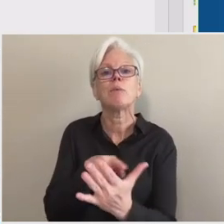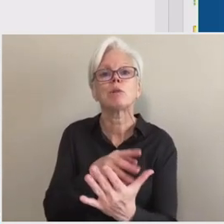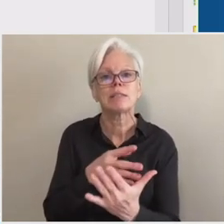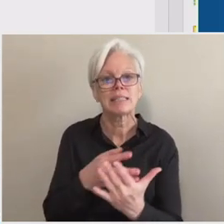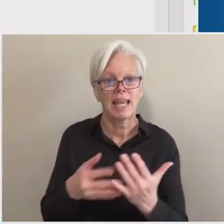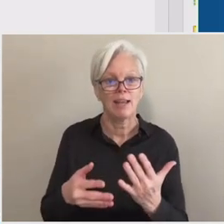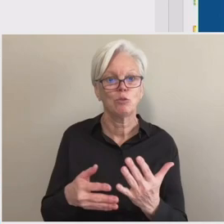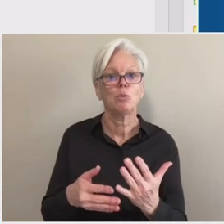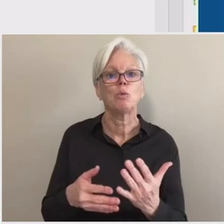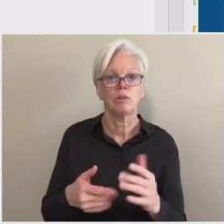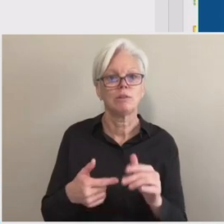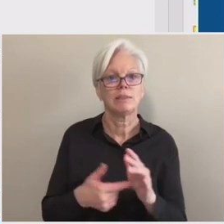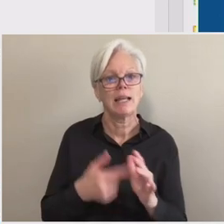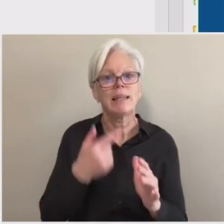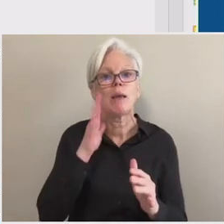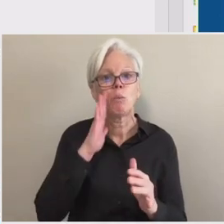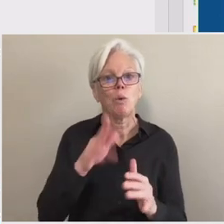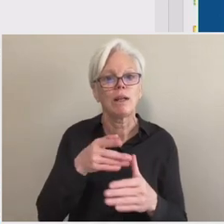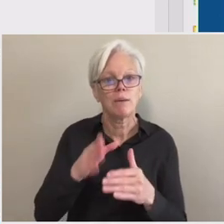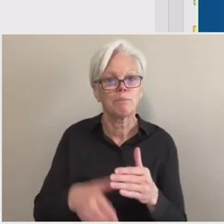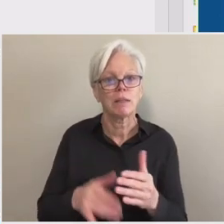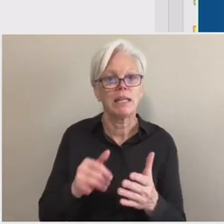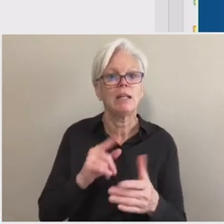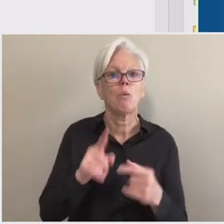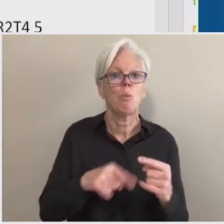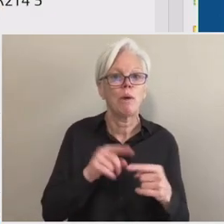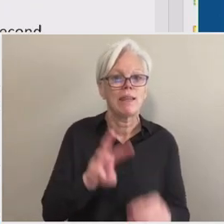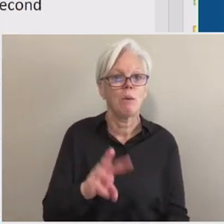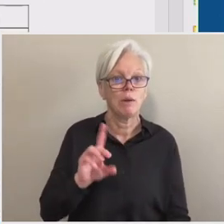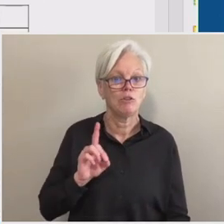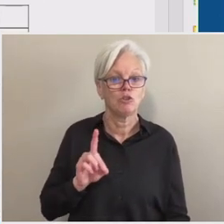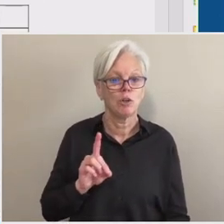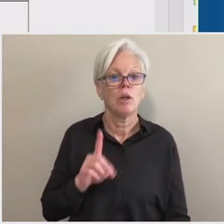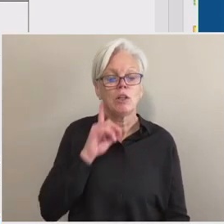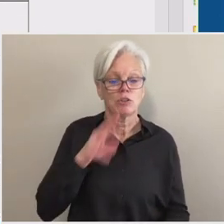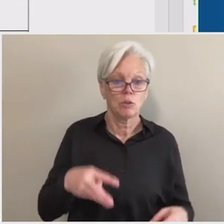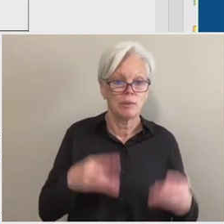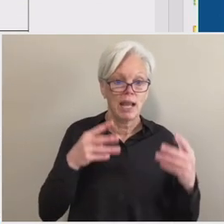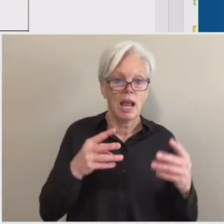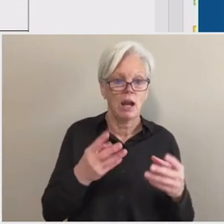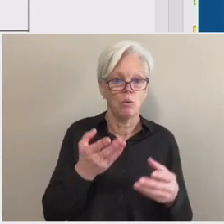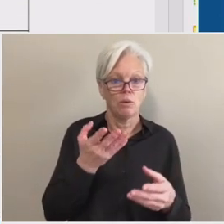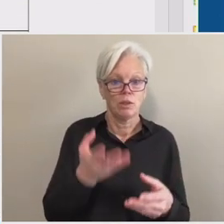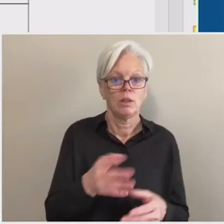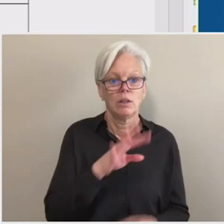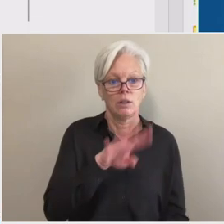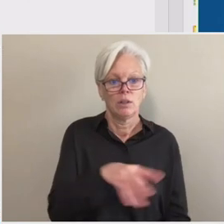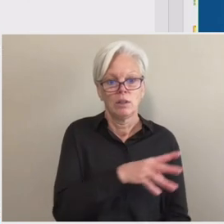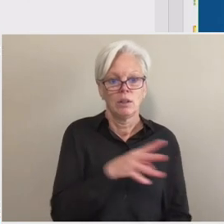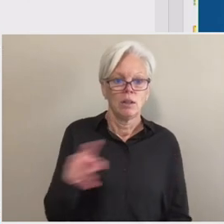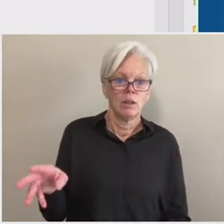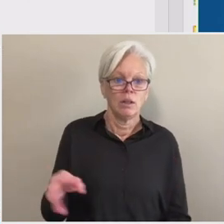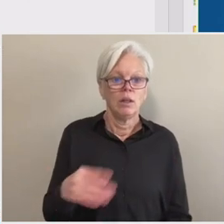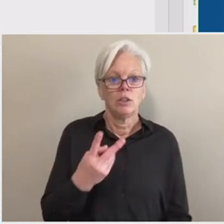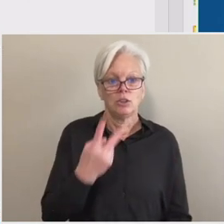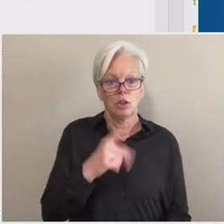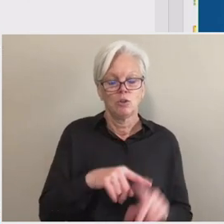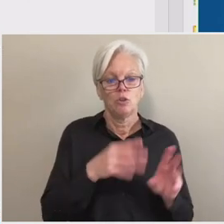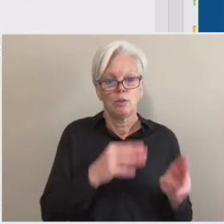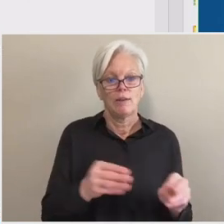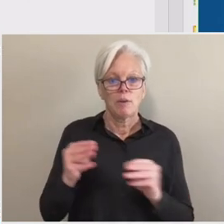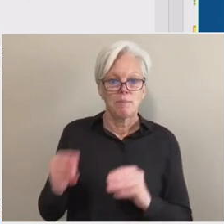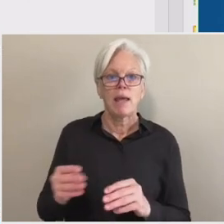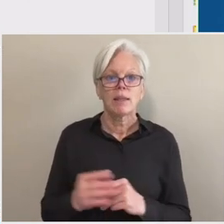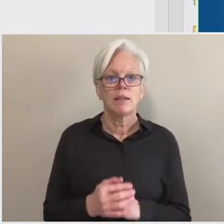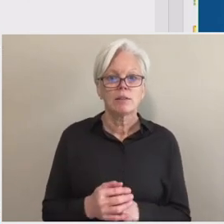at the time that they withdrew. So now, Vanessa, scroll down a little bit to the to the actual two methods. So